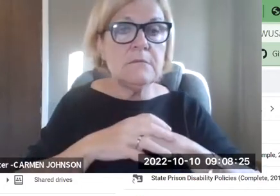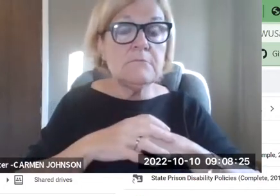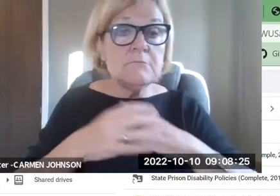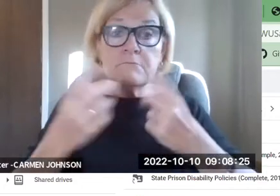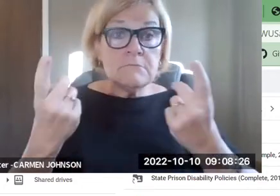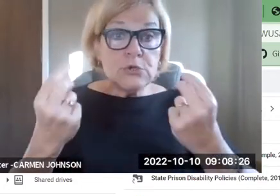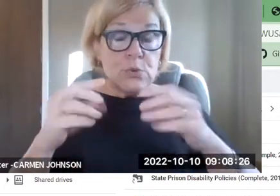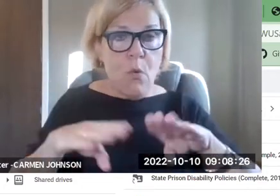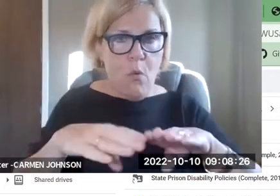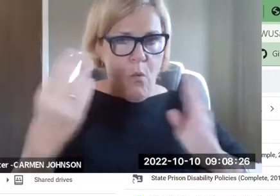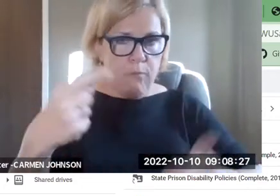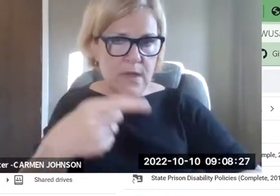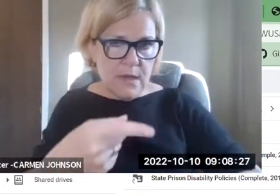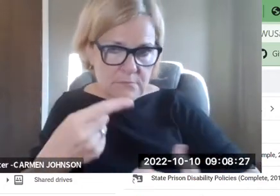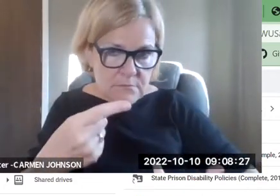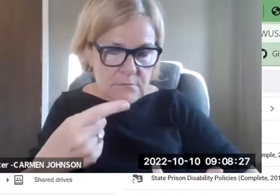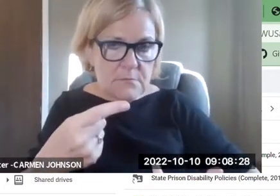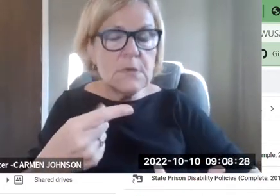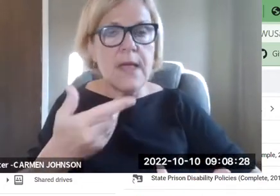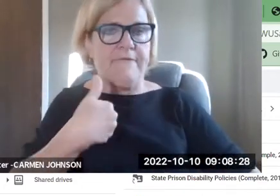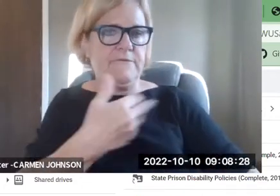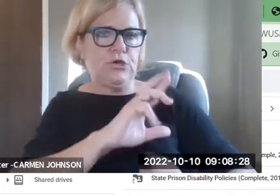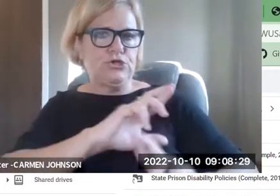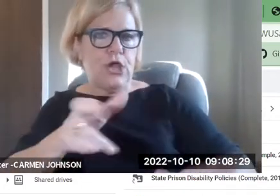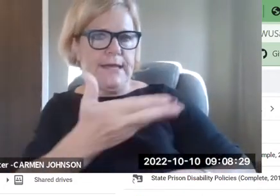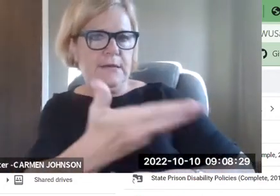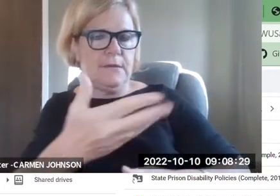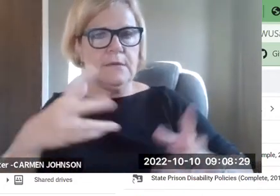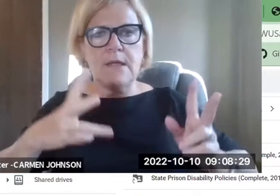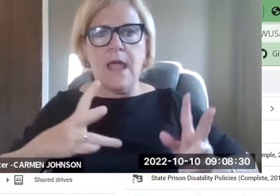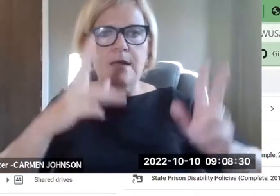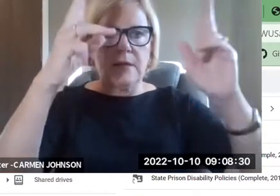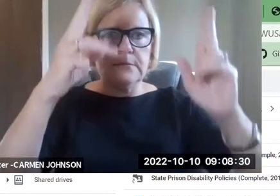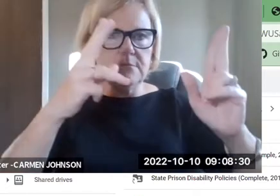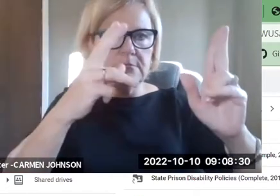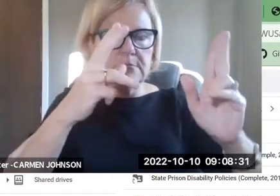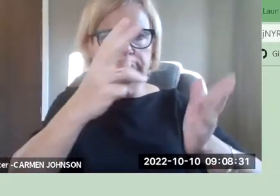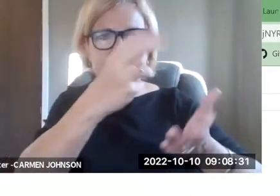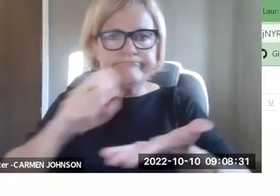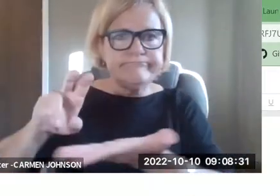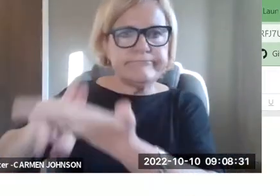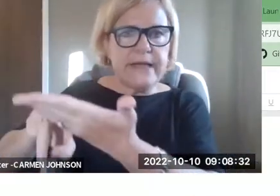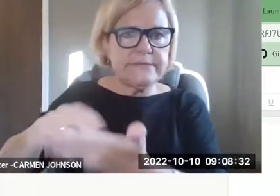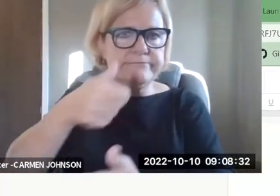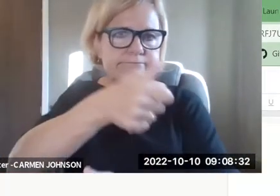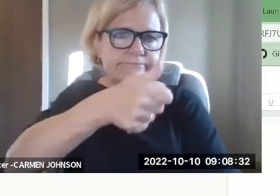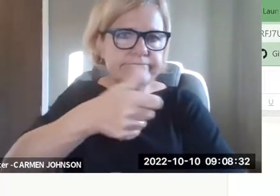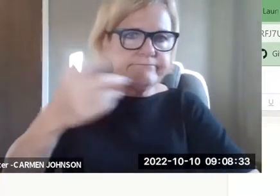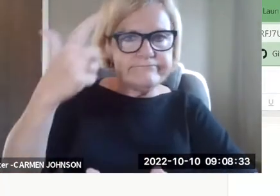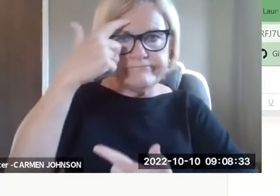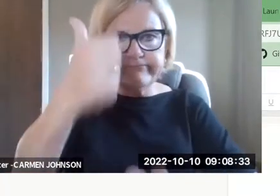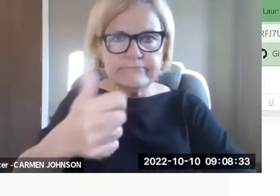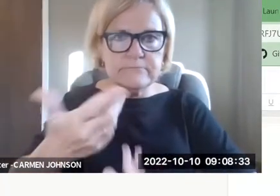policies so that if you want to crib from them, you easily can. All you have to do is open it up and